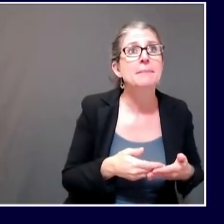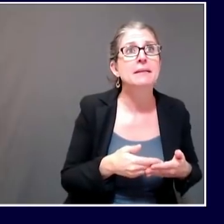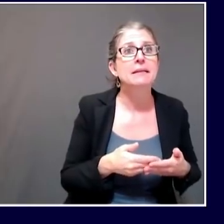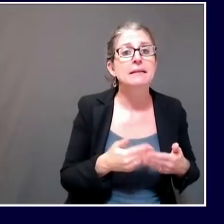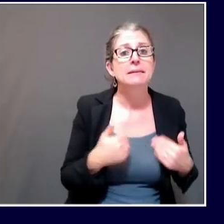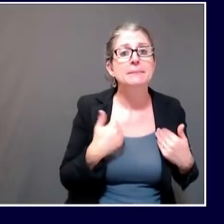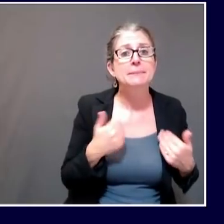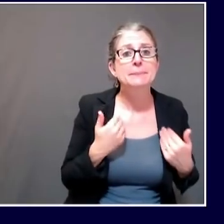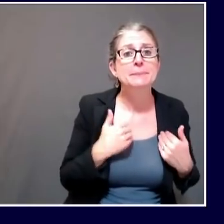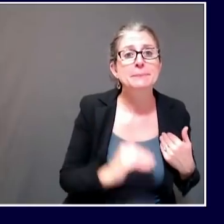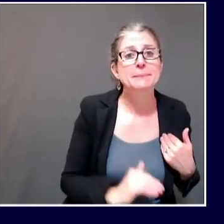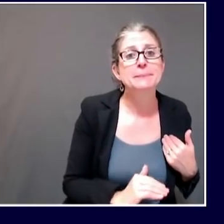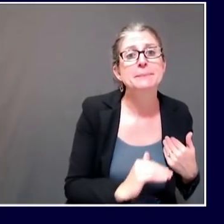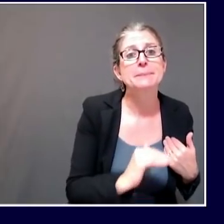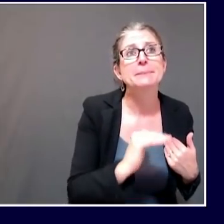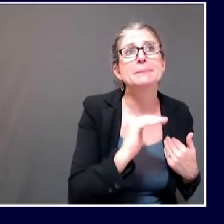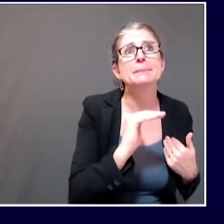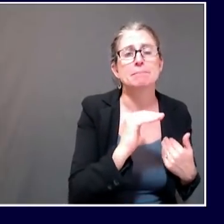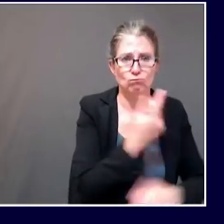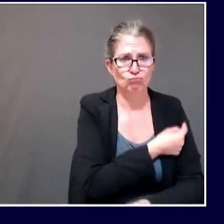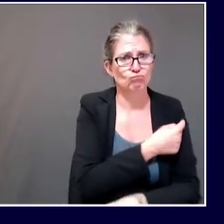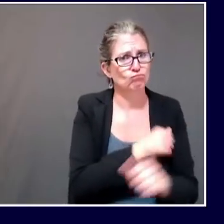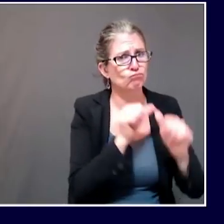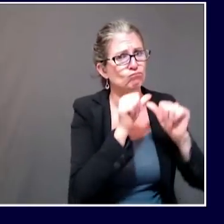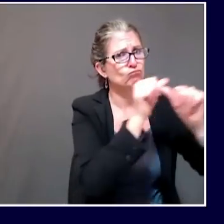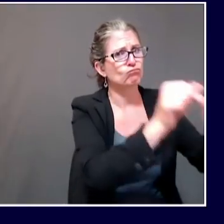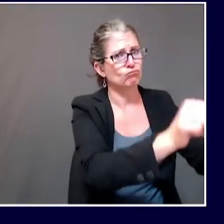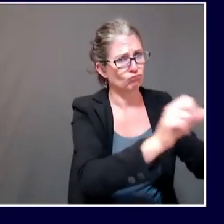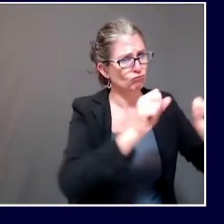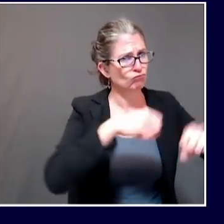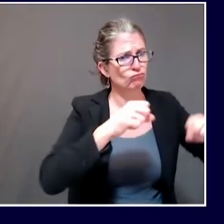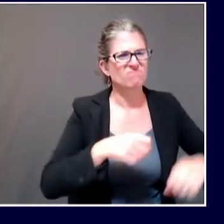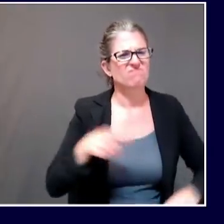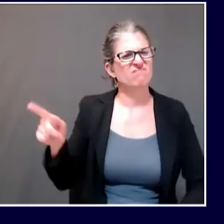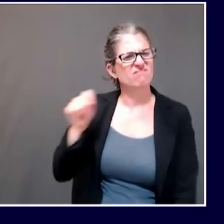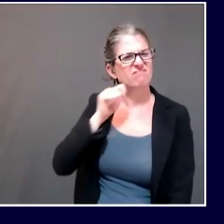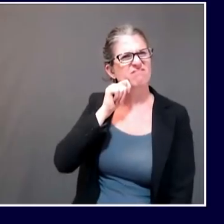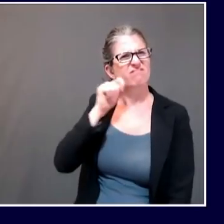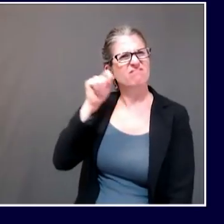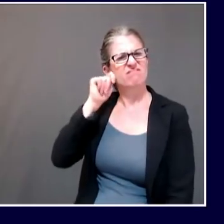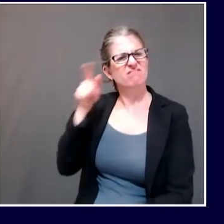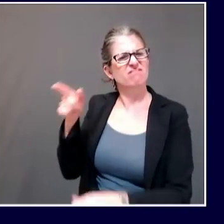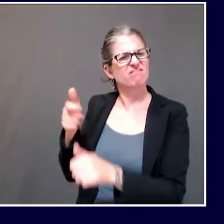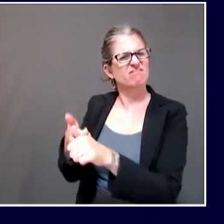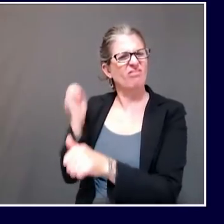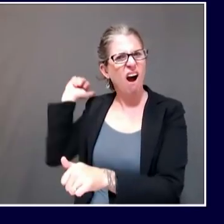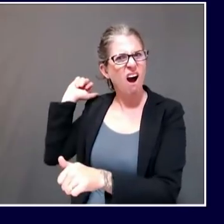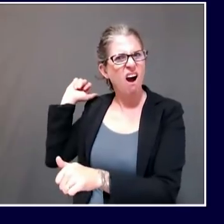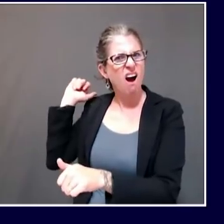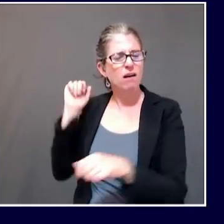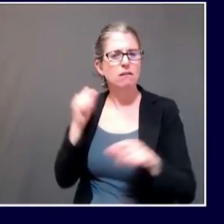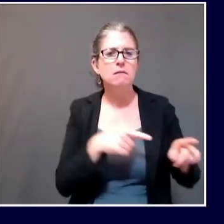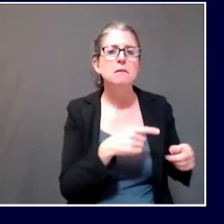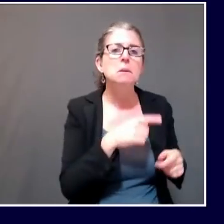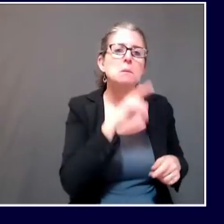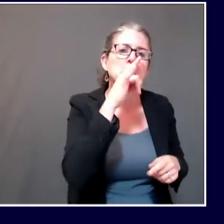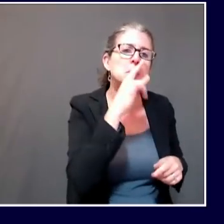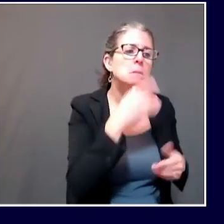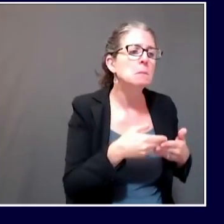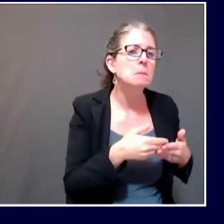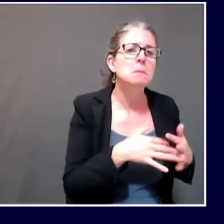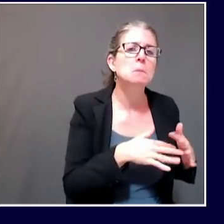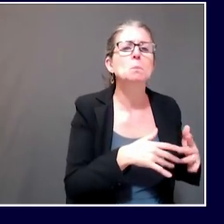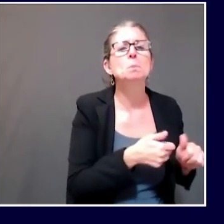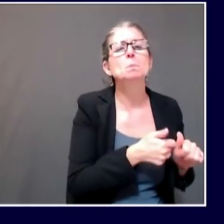to keep those kids up to date. Although they had fallen, it wasn't as dramatic a fall as it was for adolescents. So we